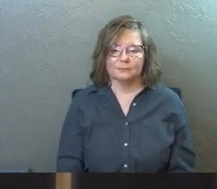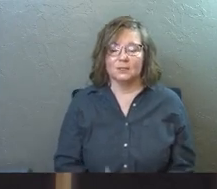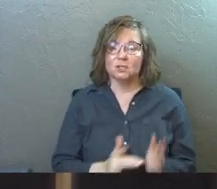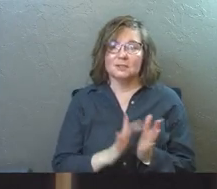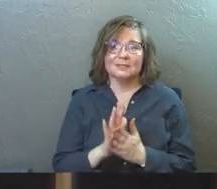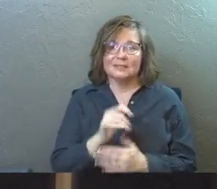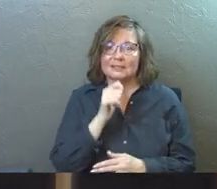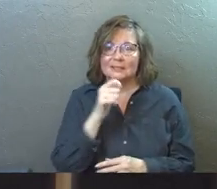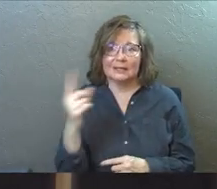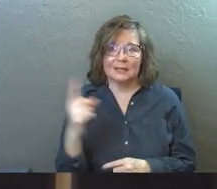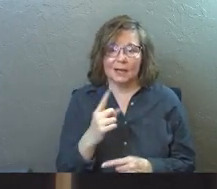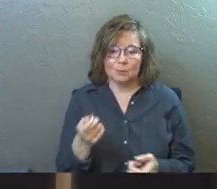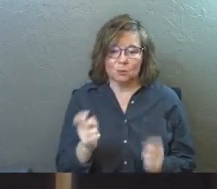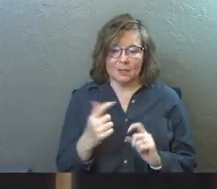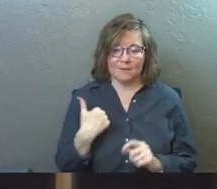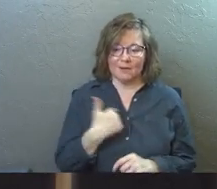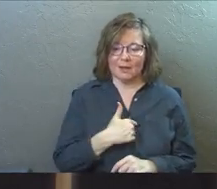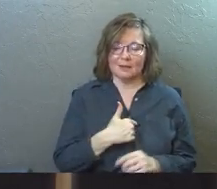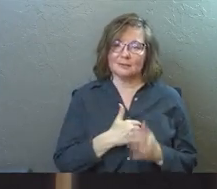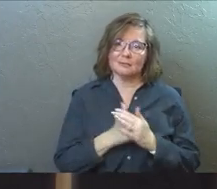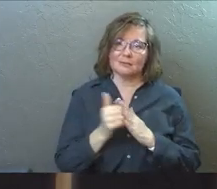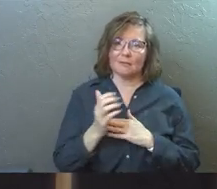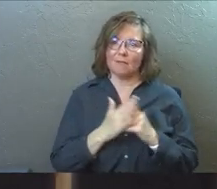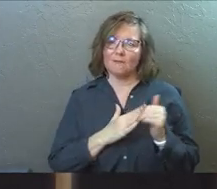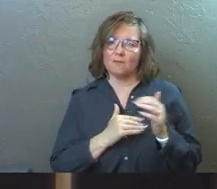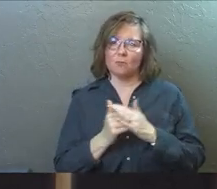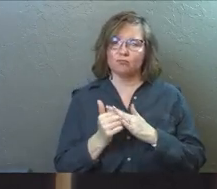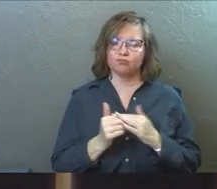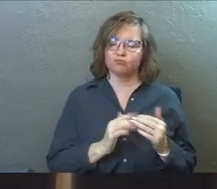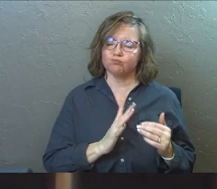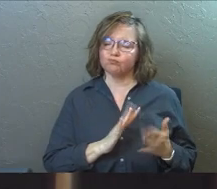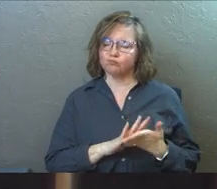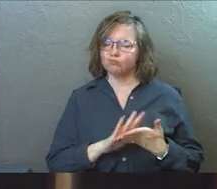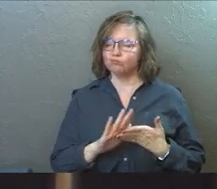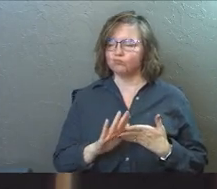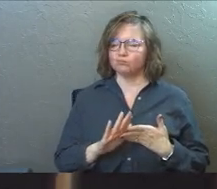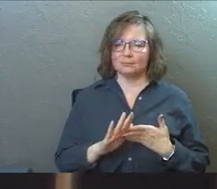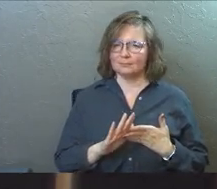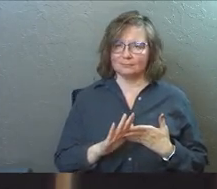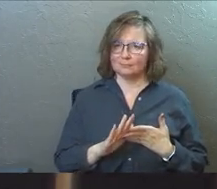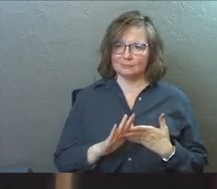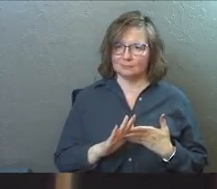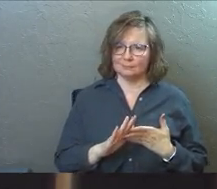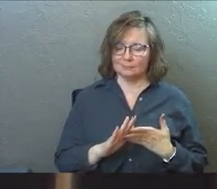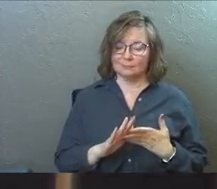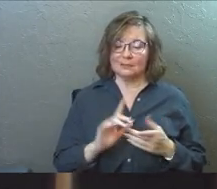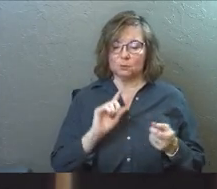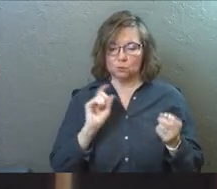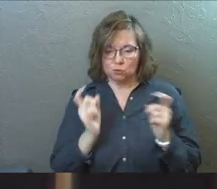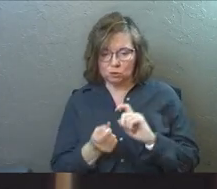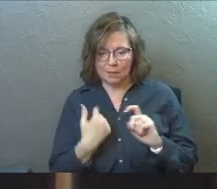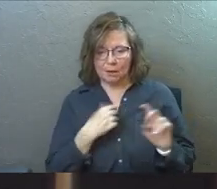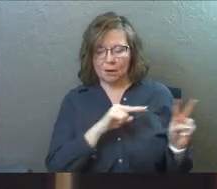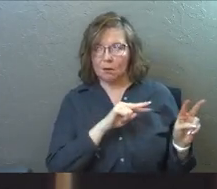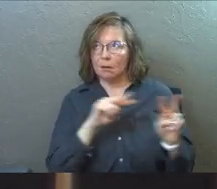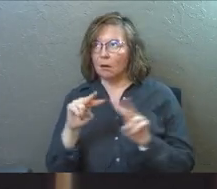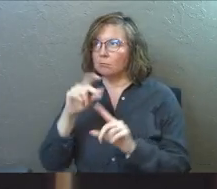Jesus did not come to give us comfortable circumstances. Jesus came to change us.